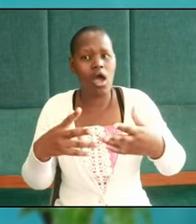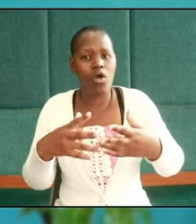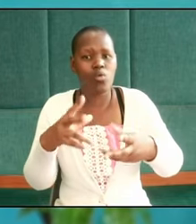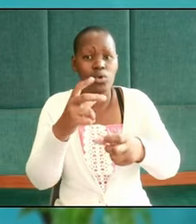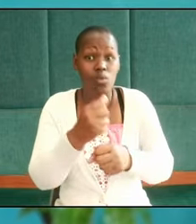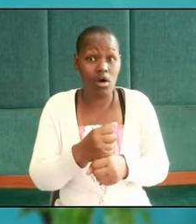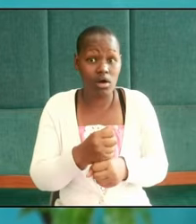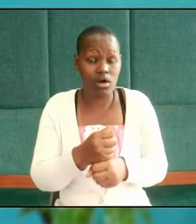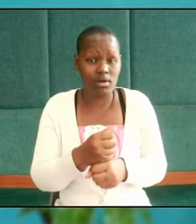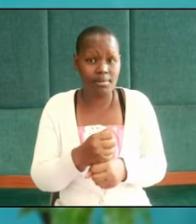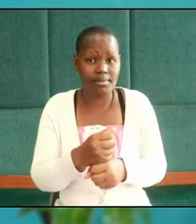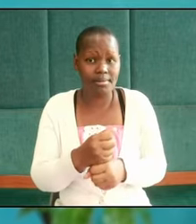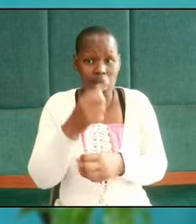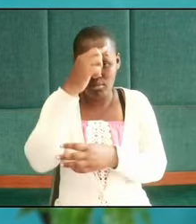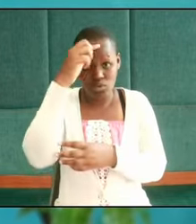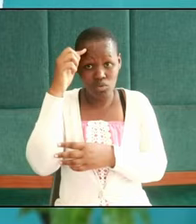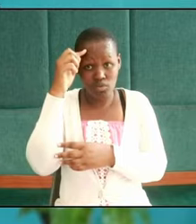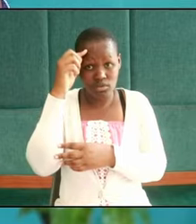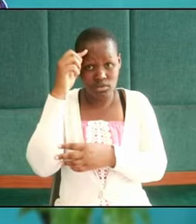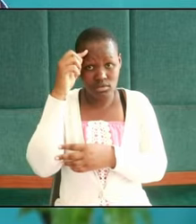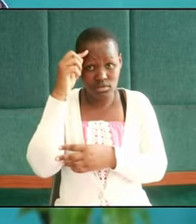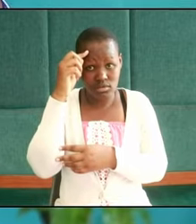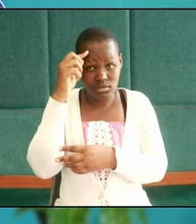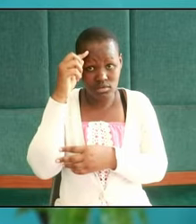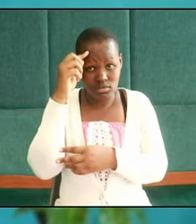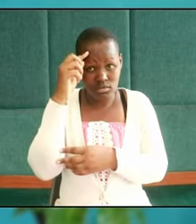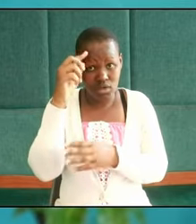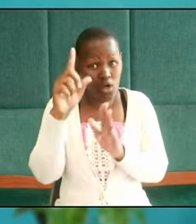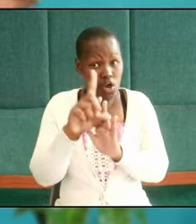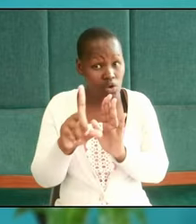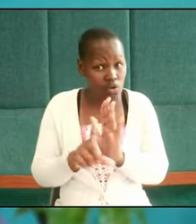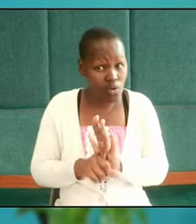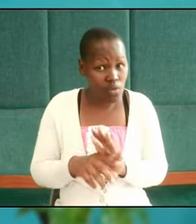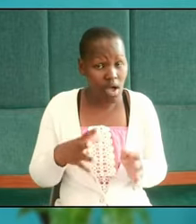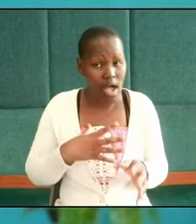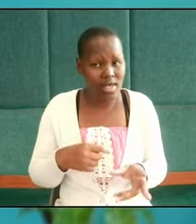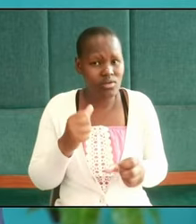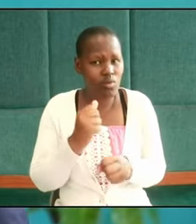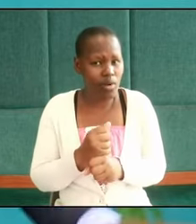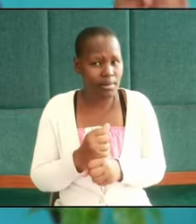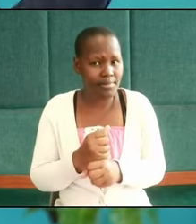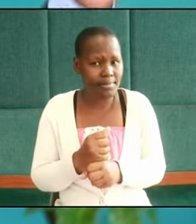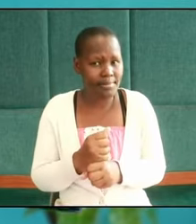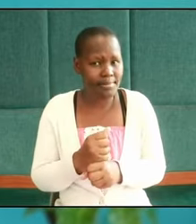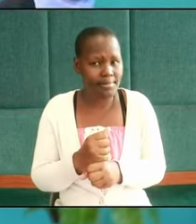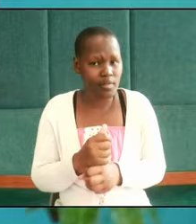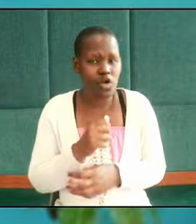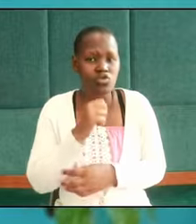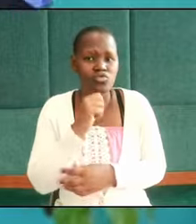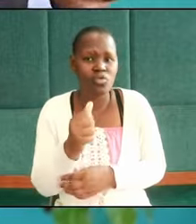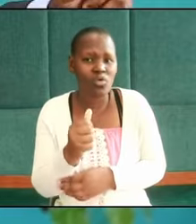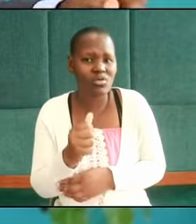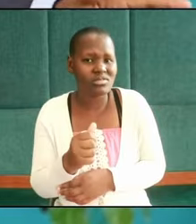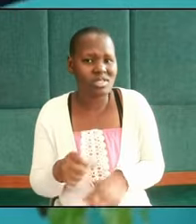because ethics and productivity are not